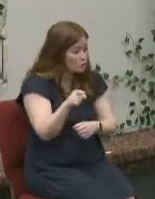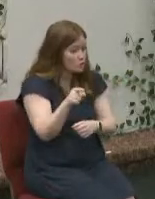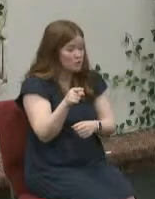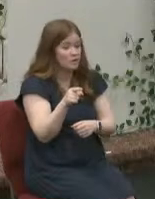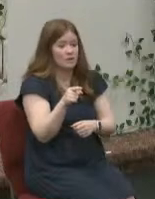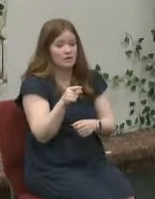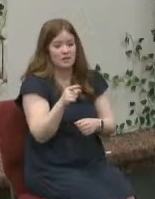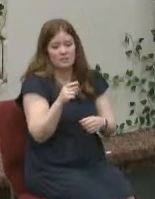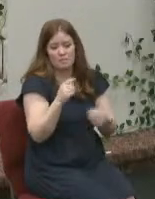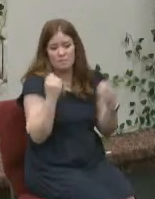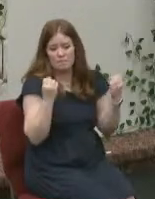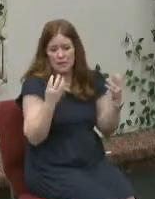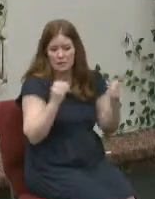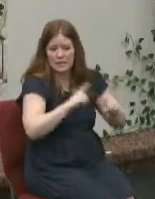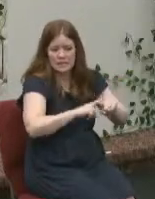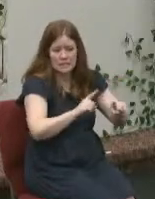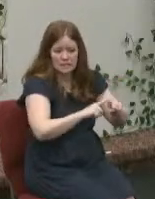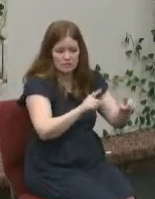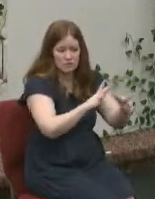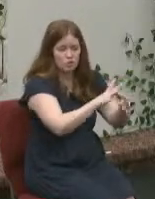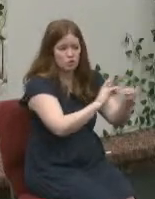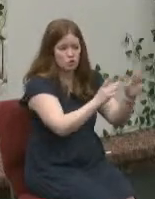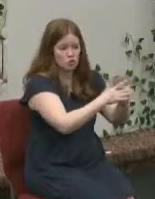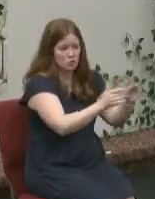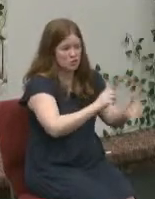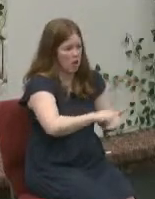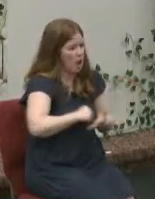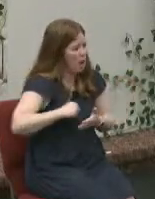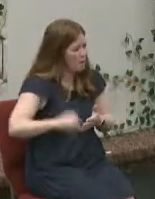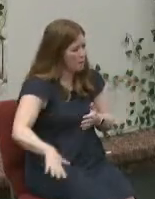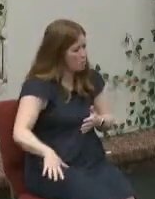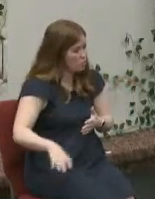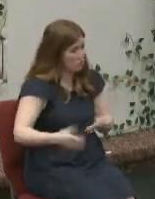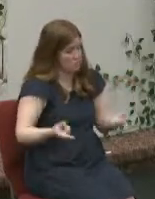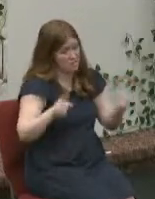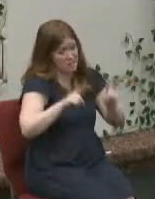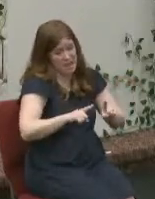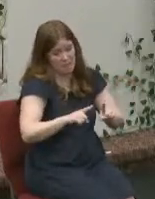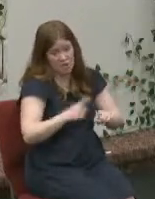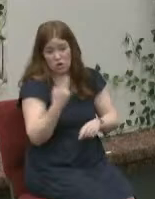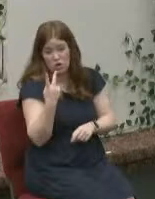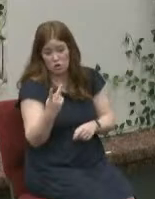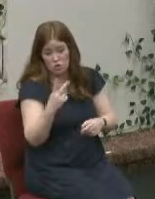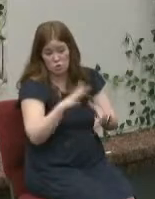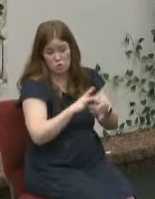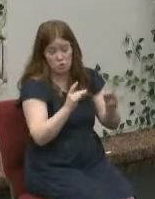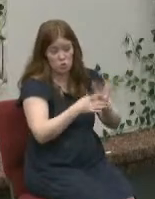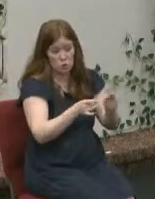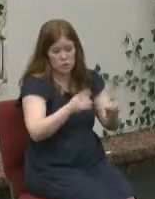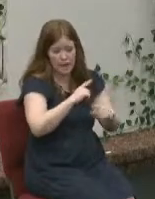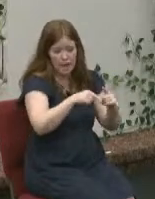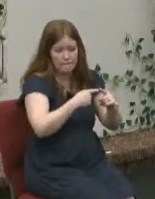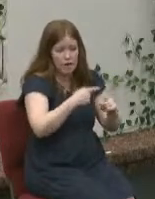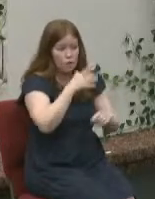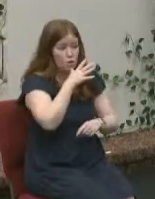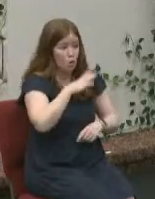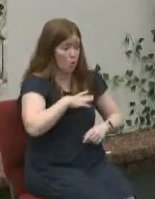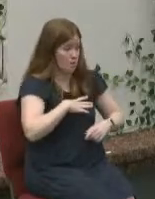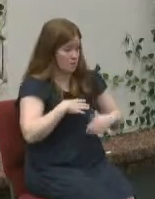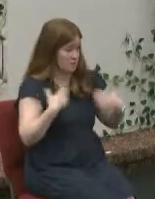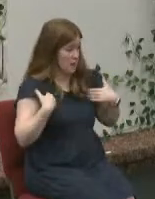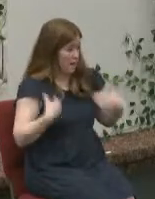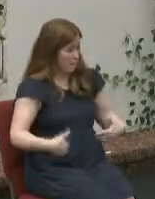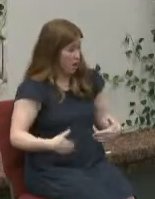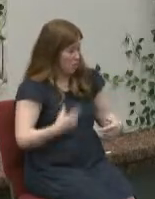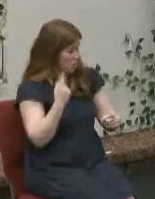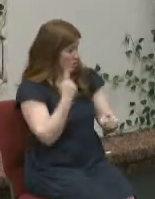told in our culture abortion two stories of personhood two stories about a woman's body and her rights